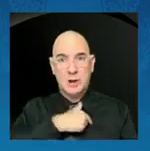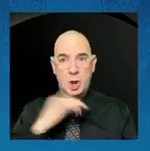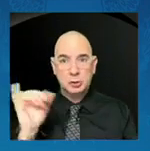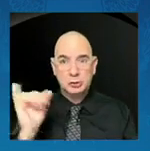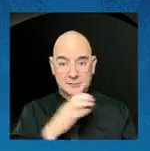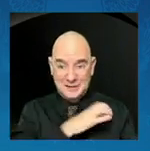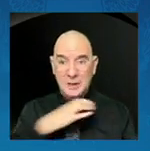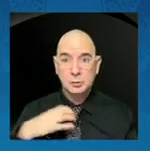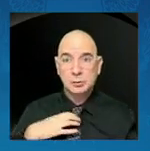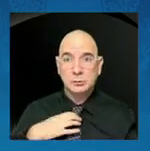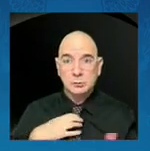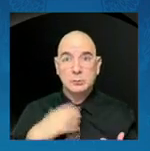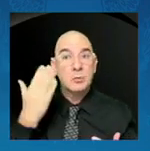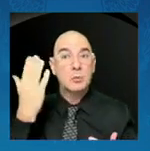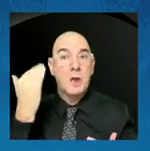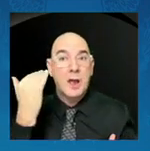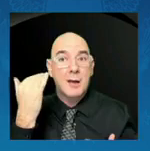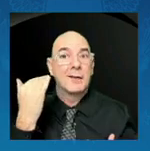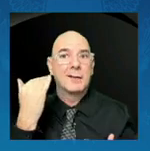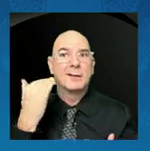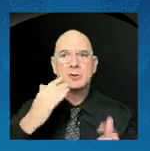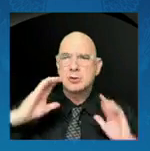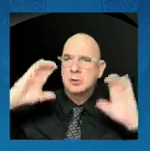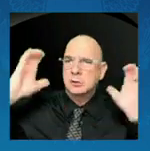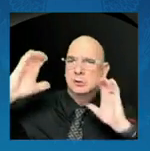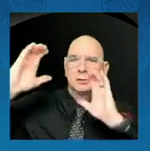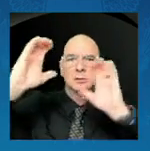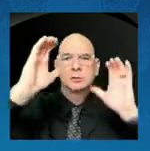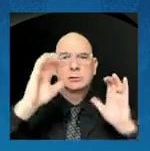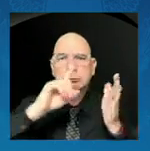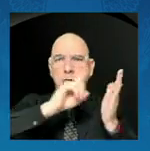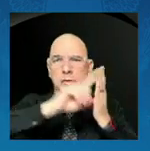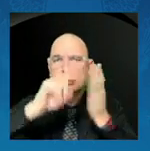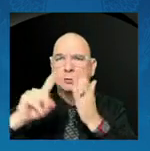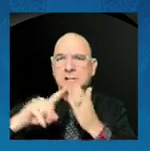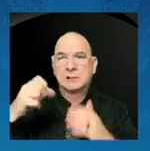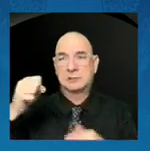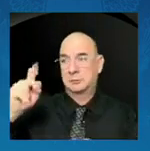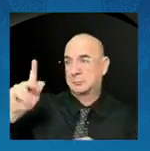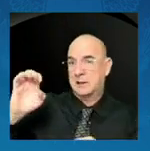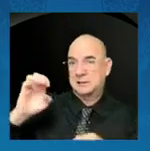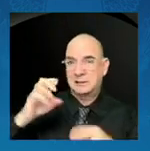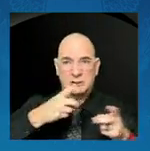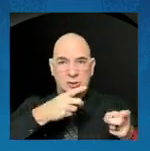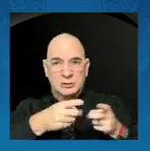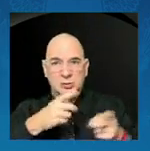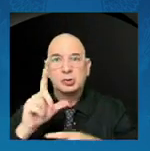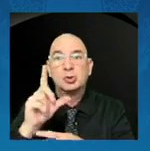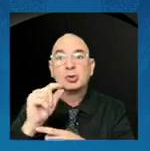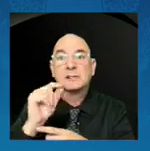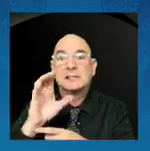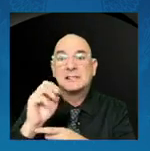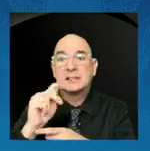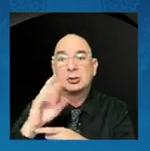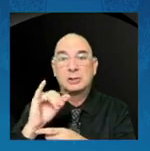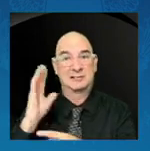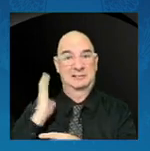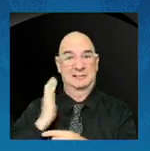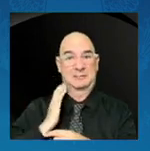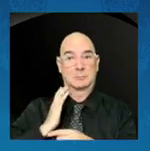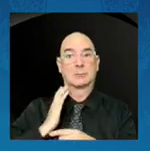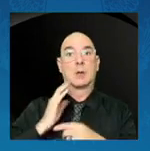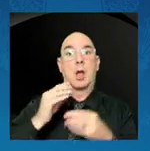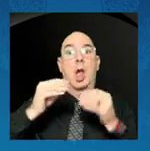defined the 20th century, the opportunity of space must guide our work